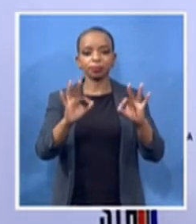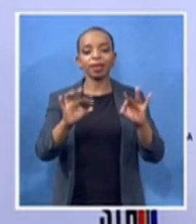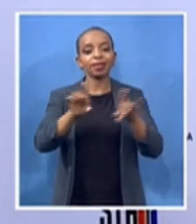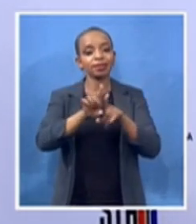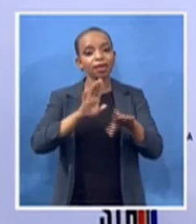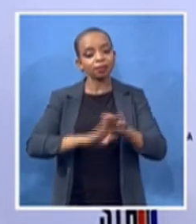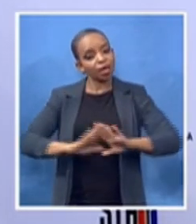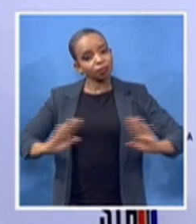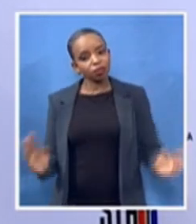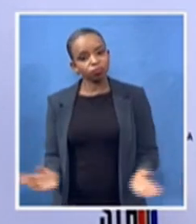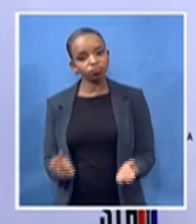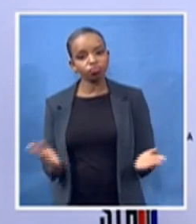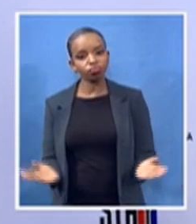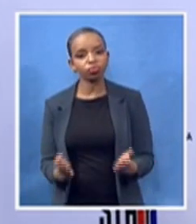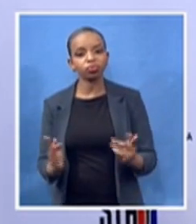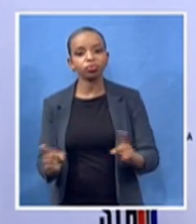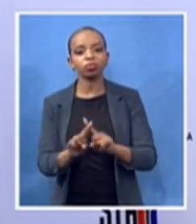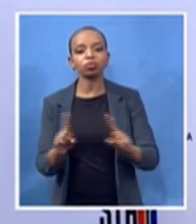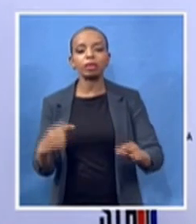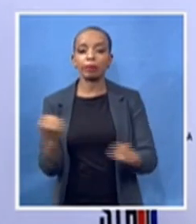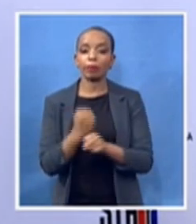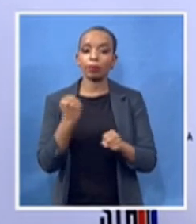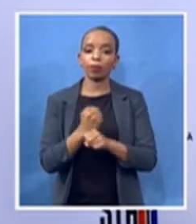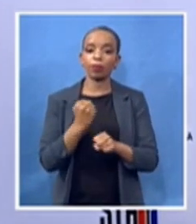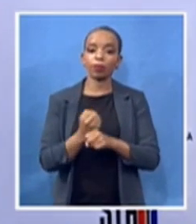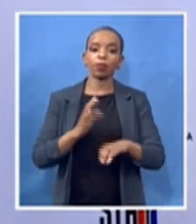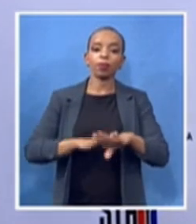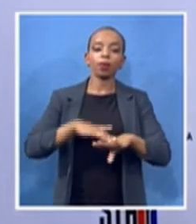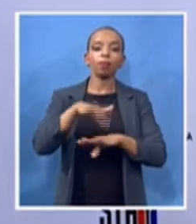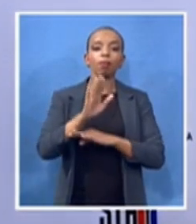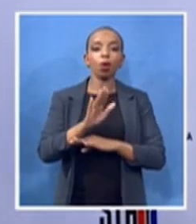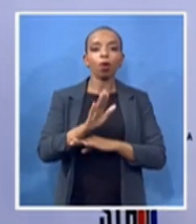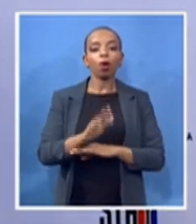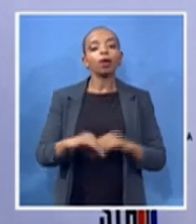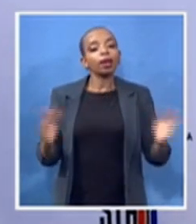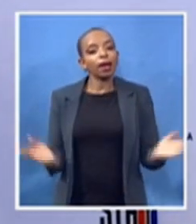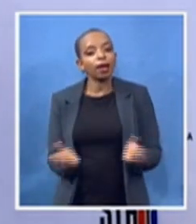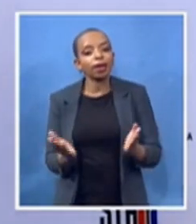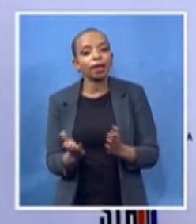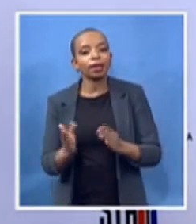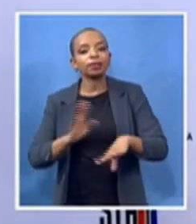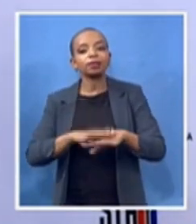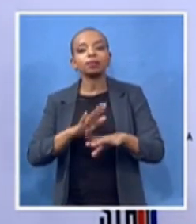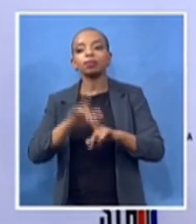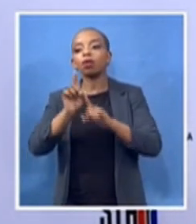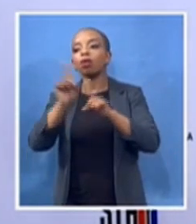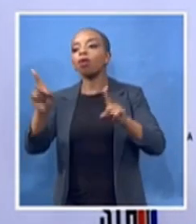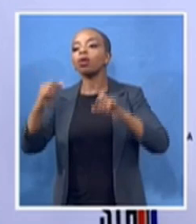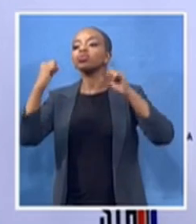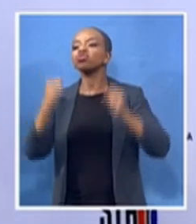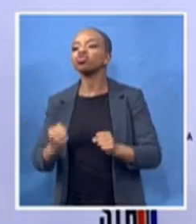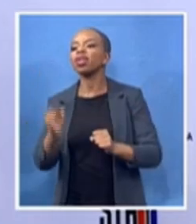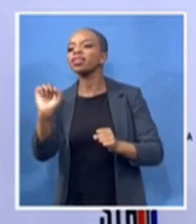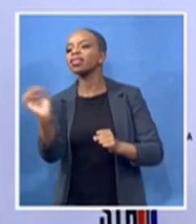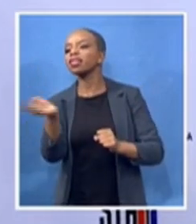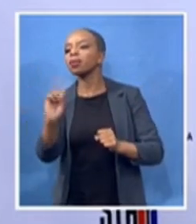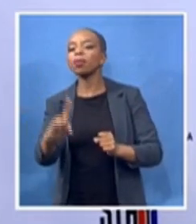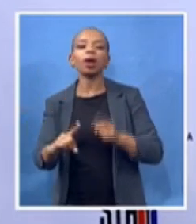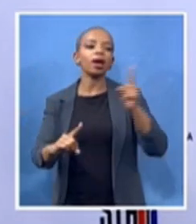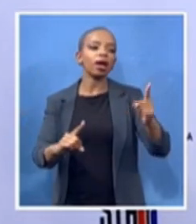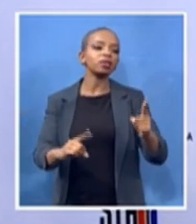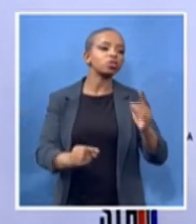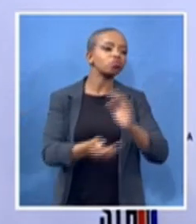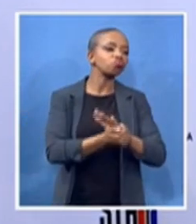come to the fore with the the strengths and talents that they also embody we will also have in september that is the